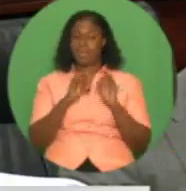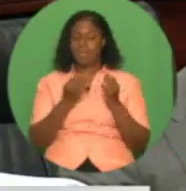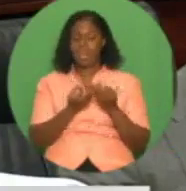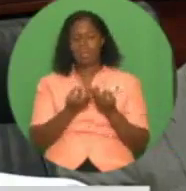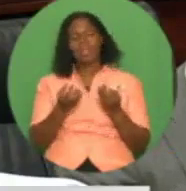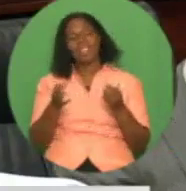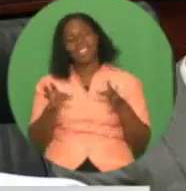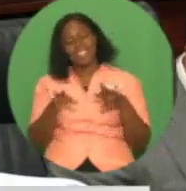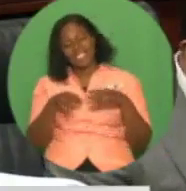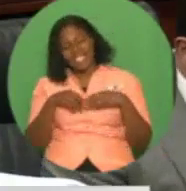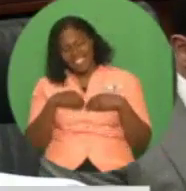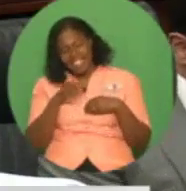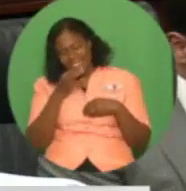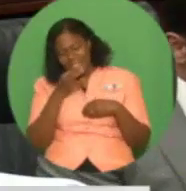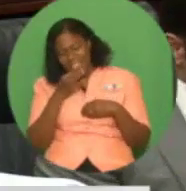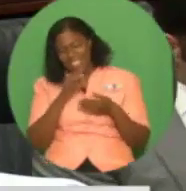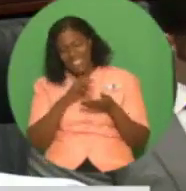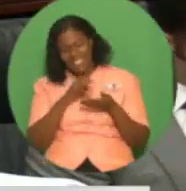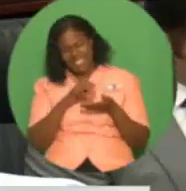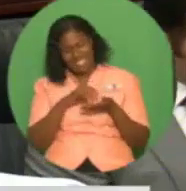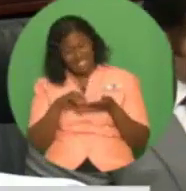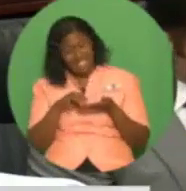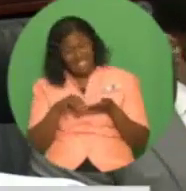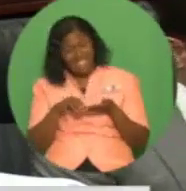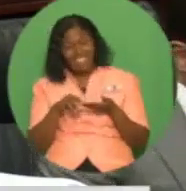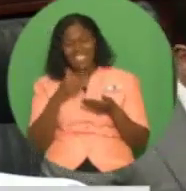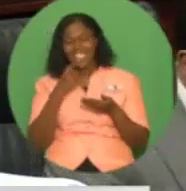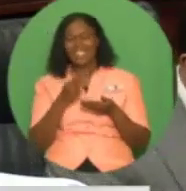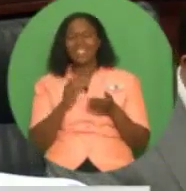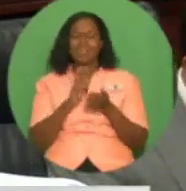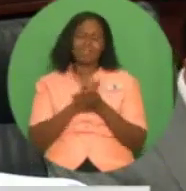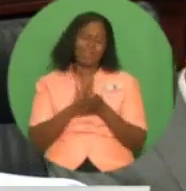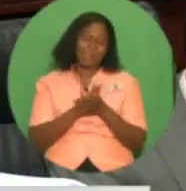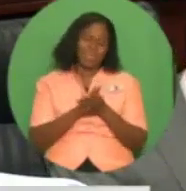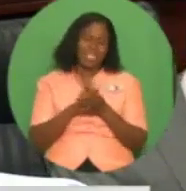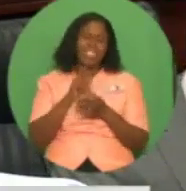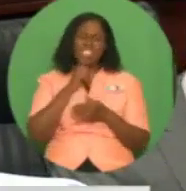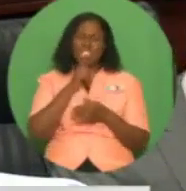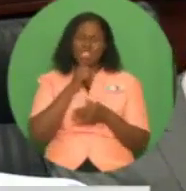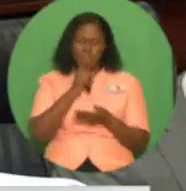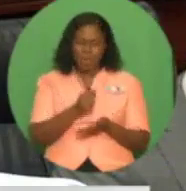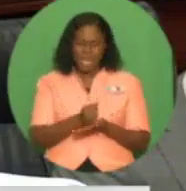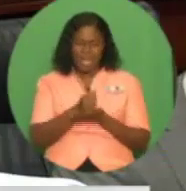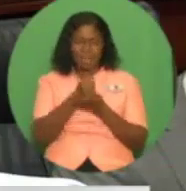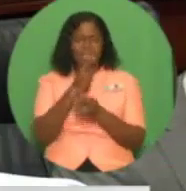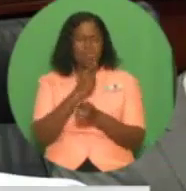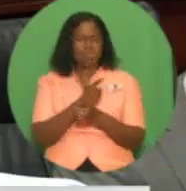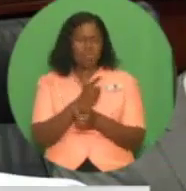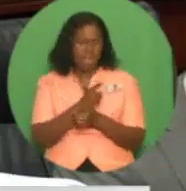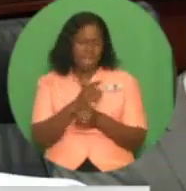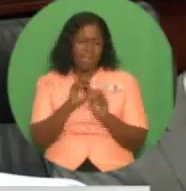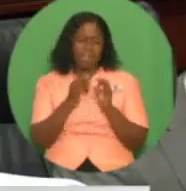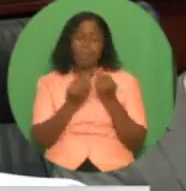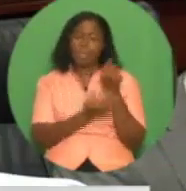and experiencing difficulty in meeting their nutritional needs through limited or no income.